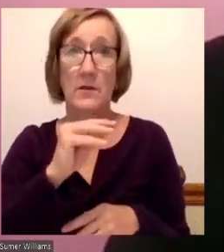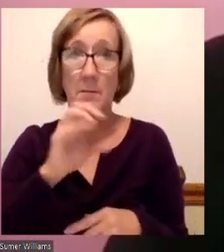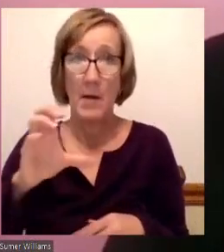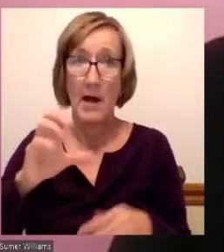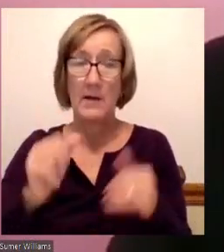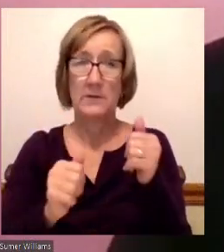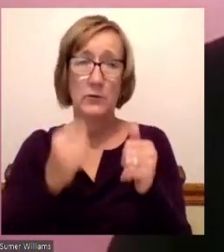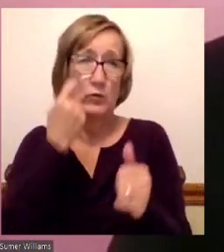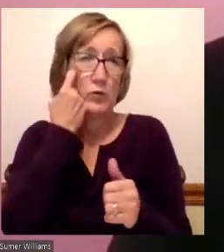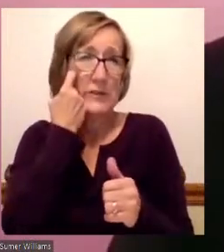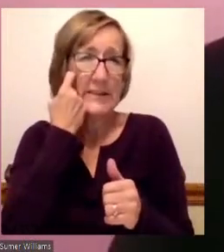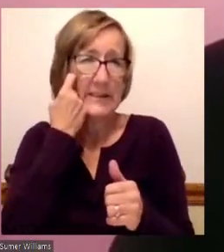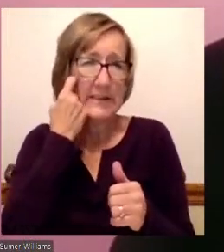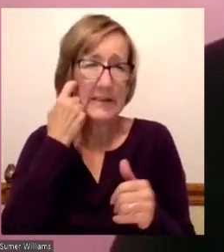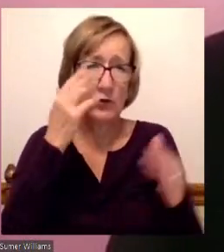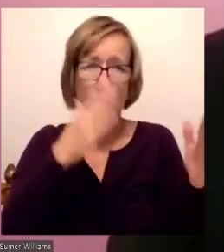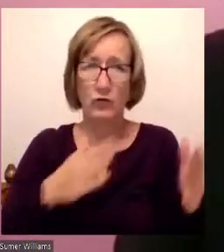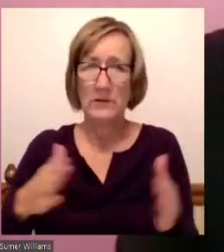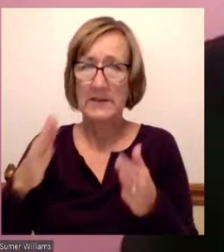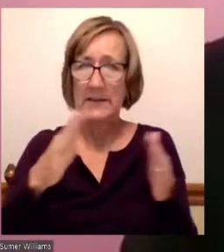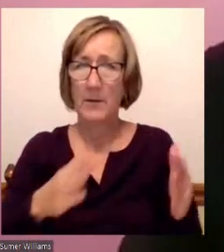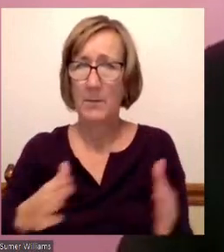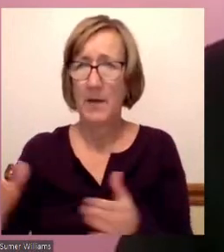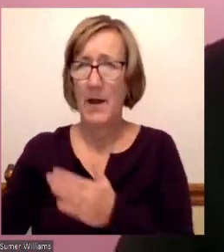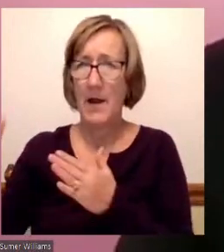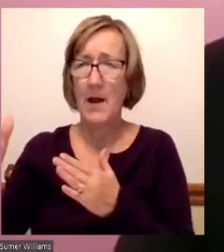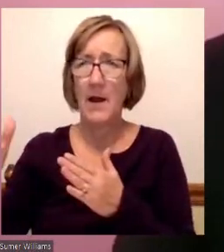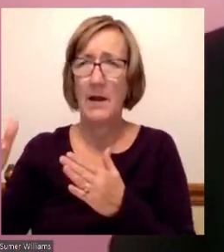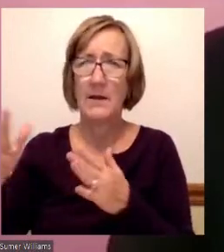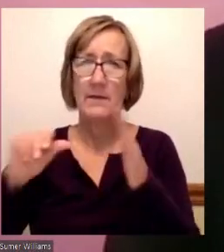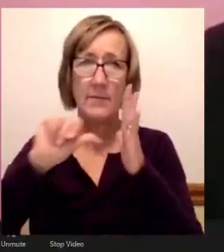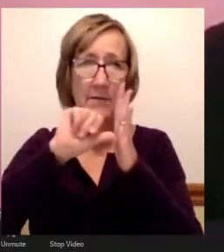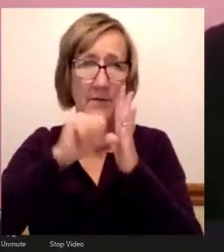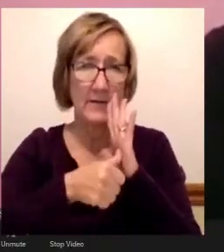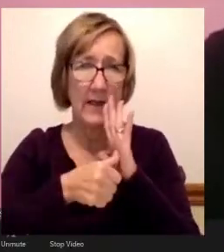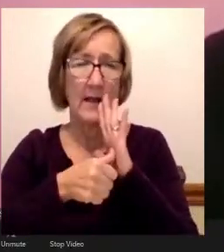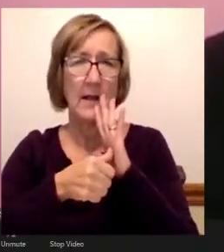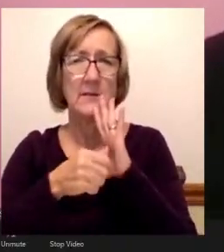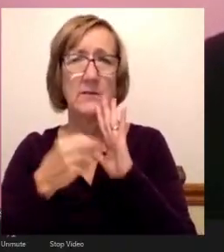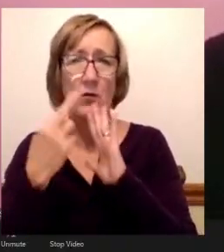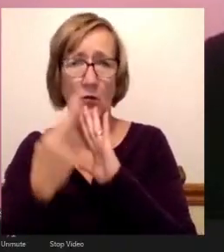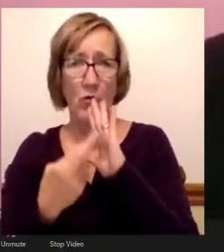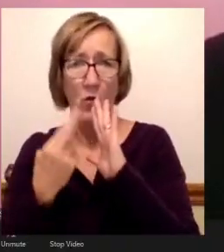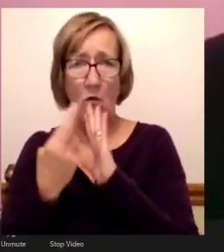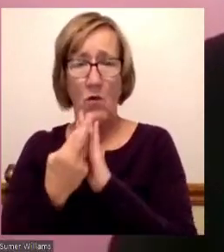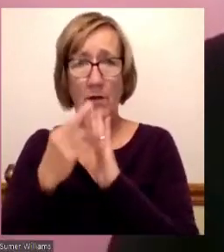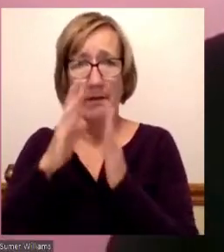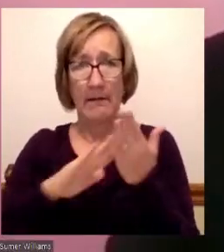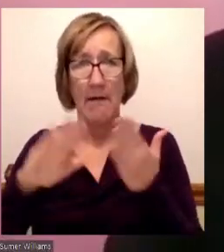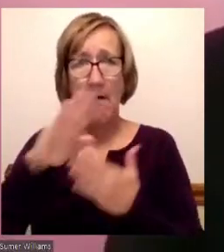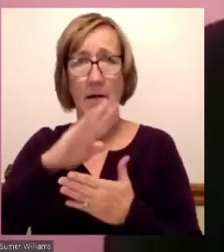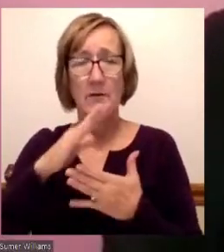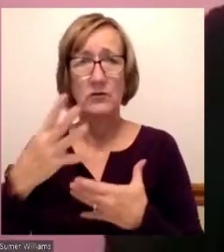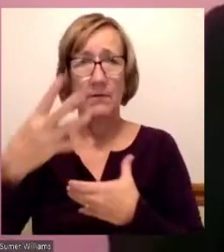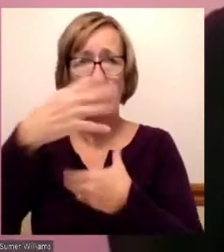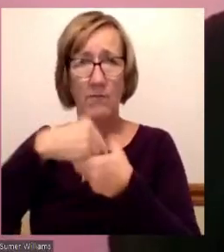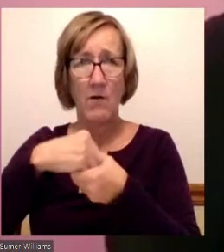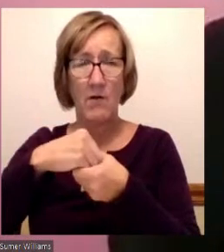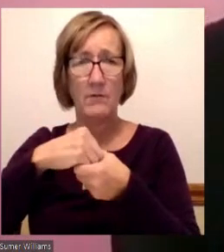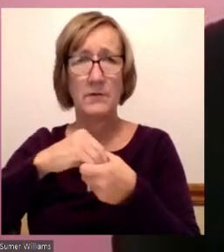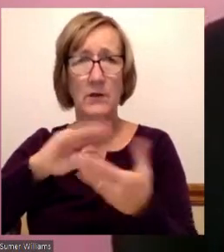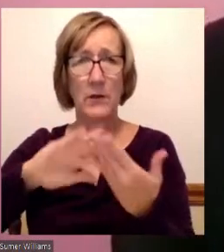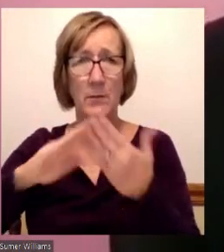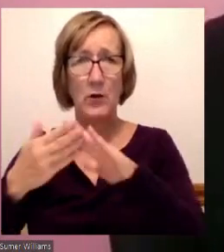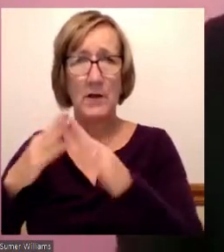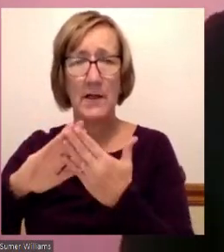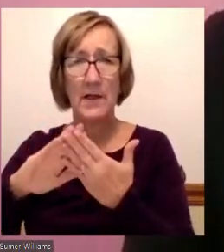recent strategic plan emphasized the role that the college plays in the local community and set forth